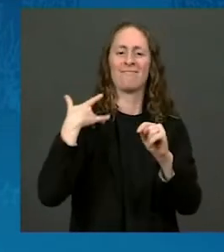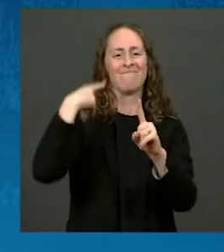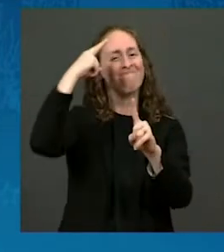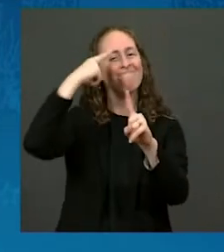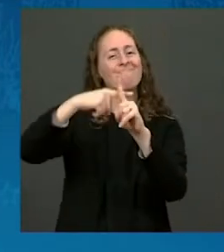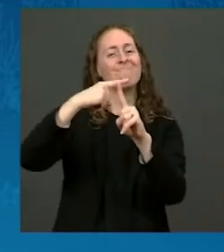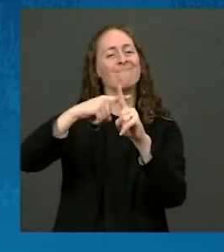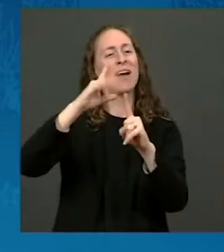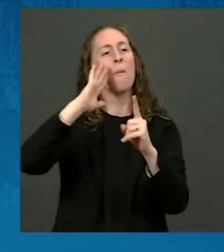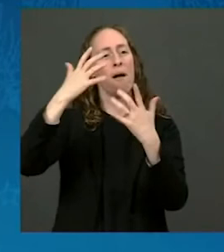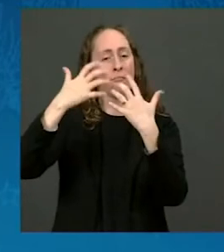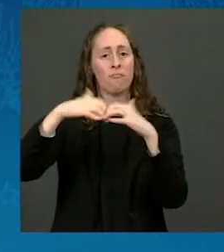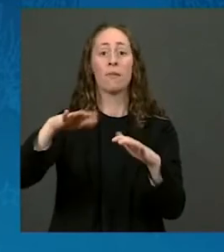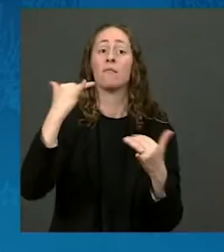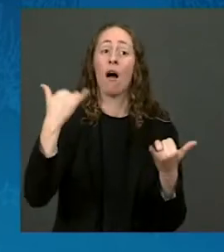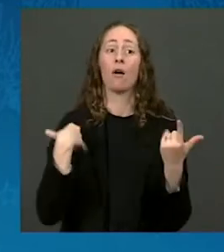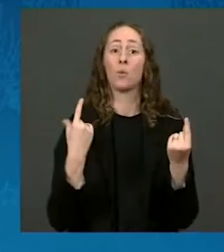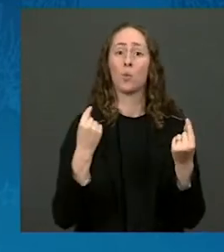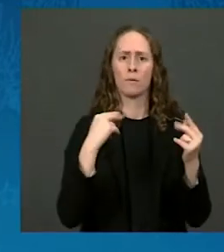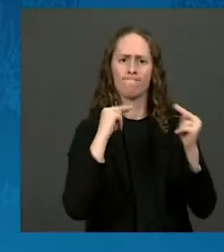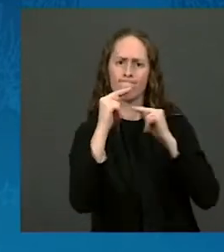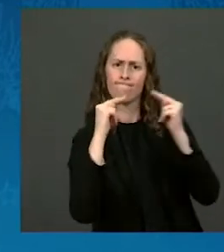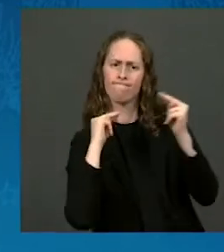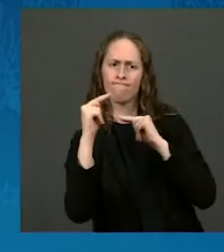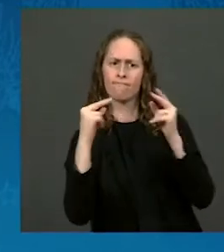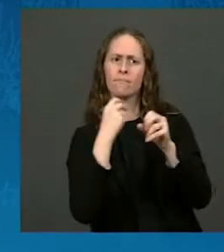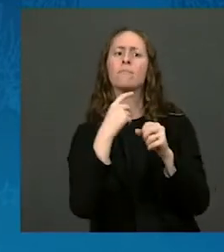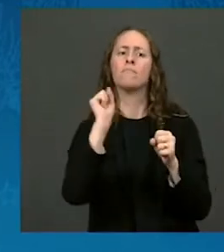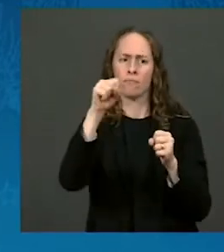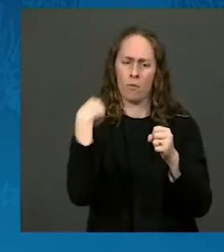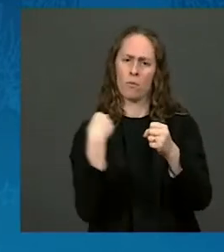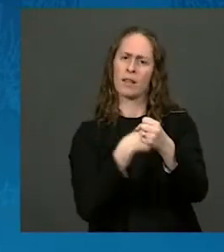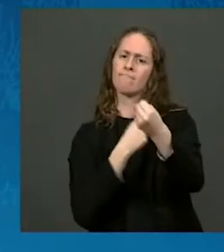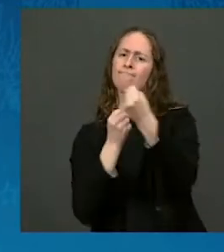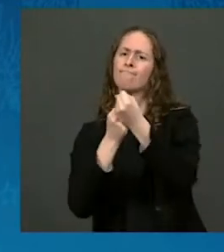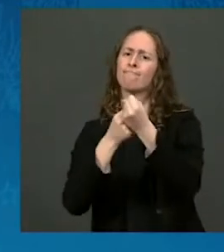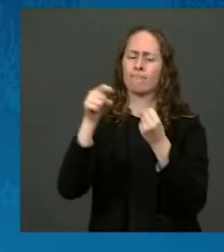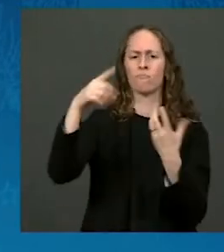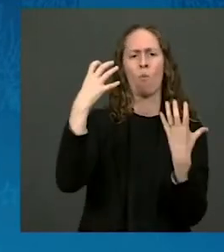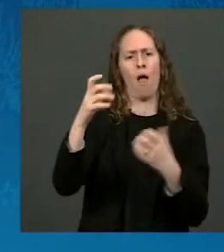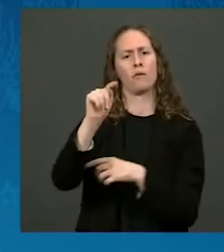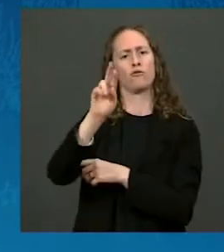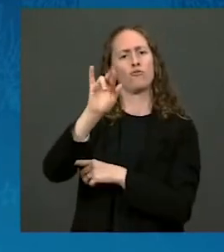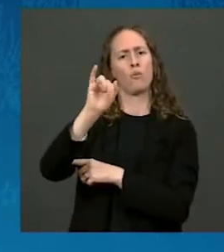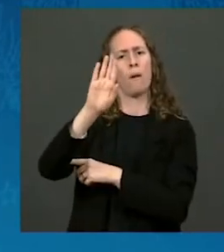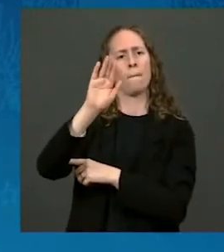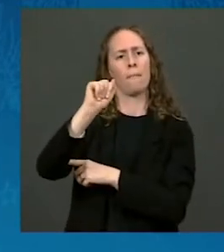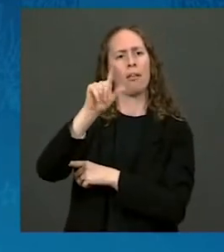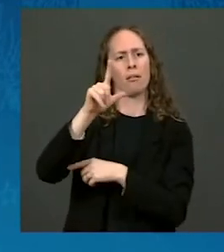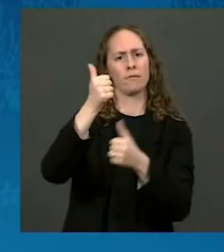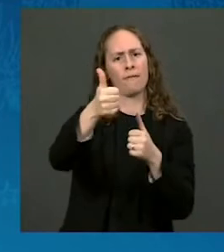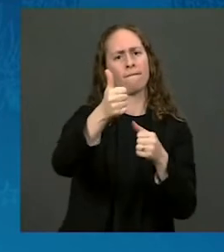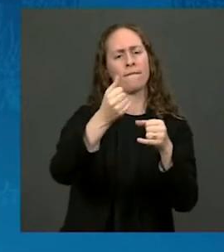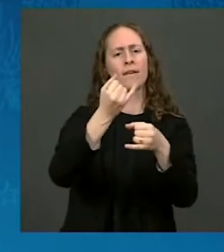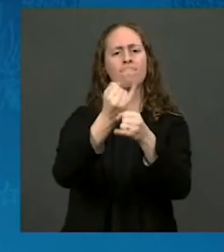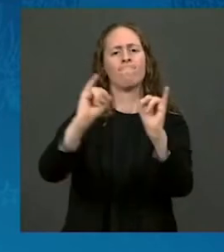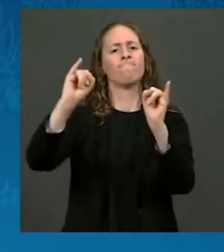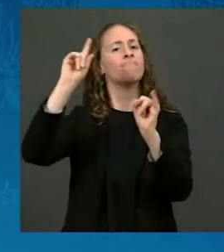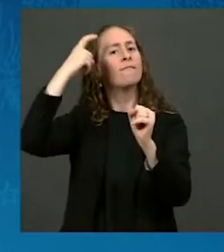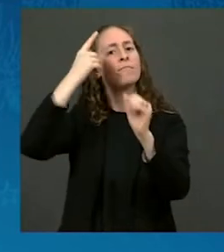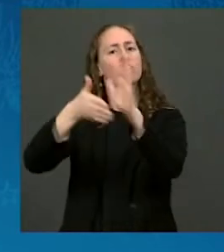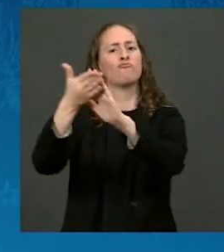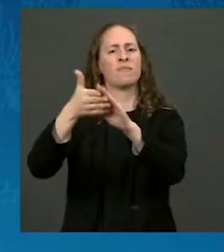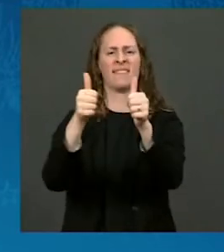agreement to support tribal sovereignty. So let me end with a quick story. Back in